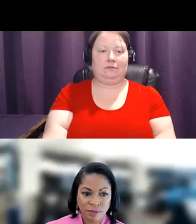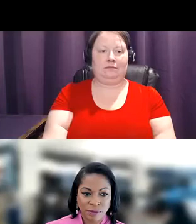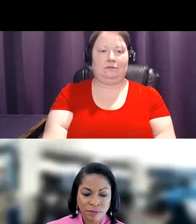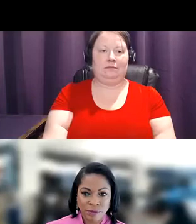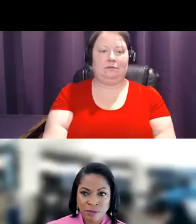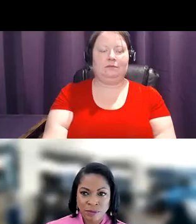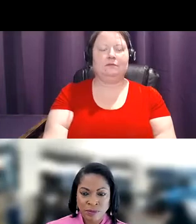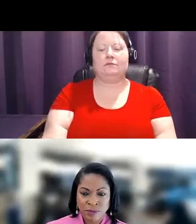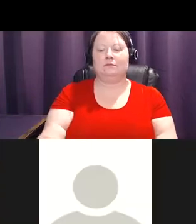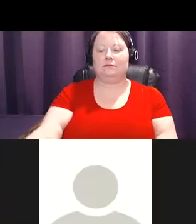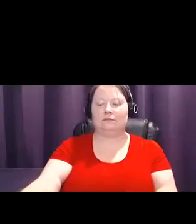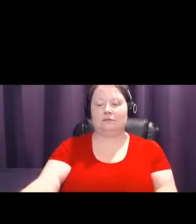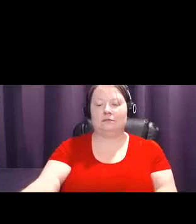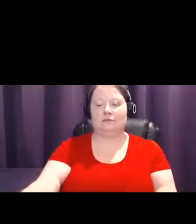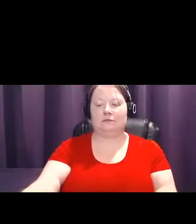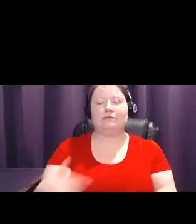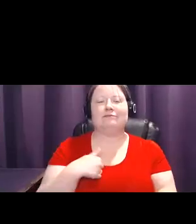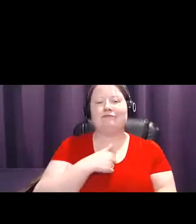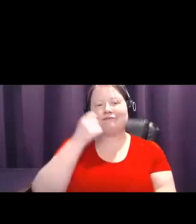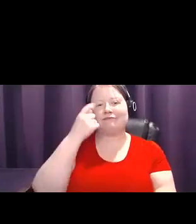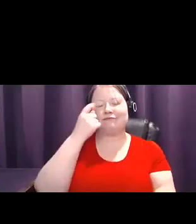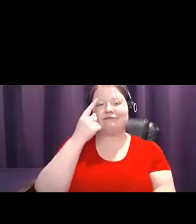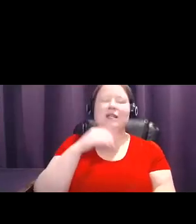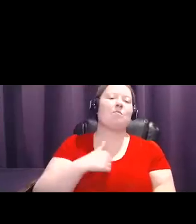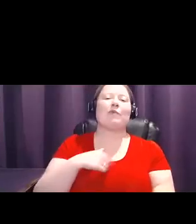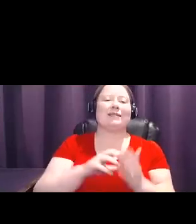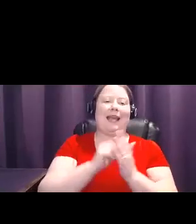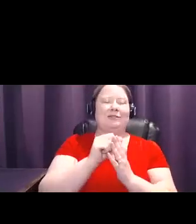We get it. Breast cancer is not something we want to think about.